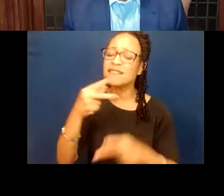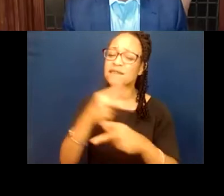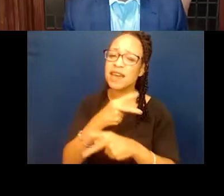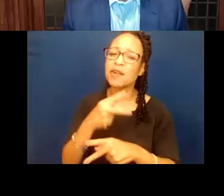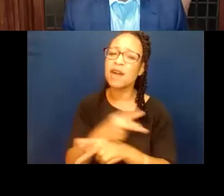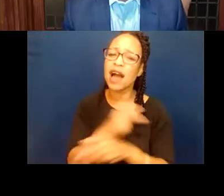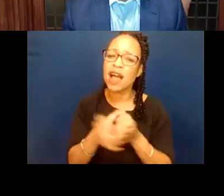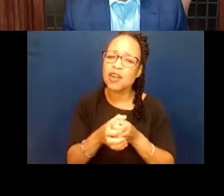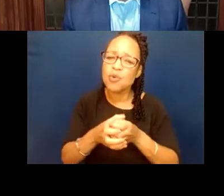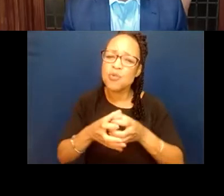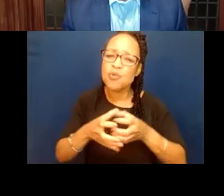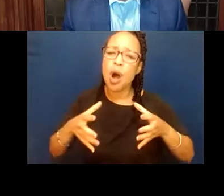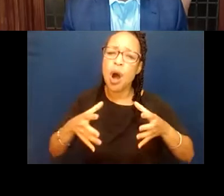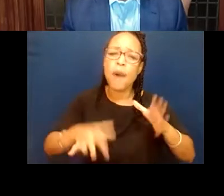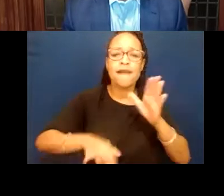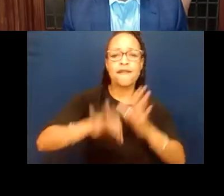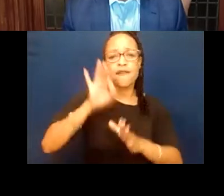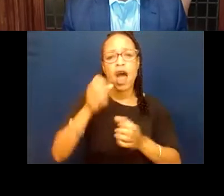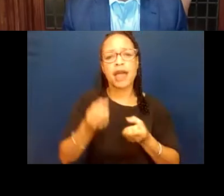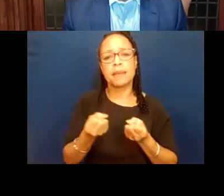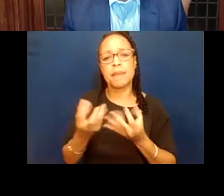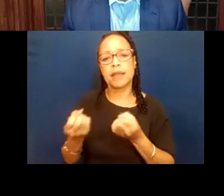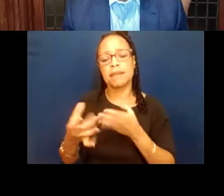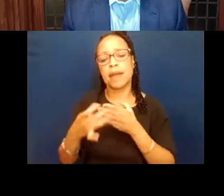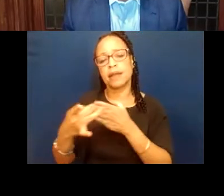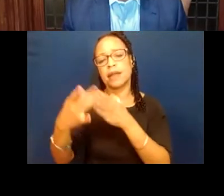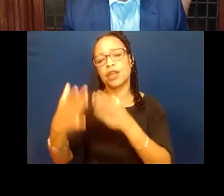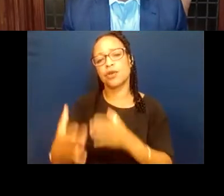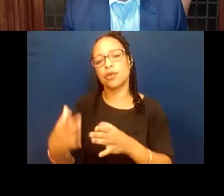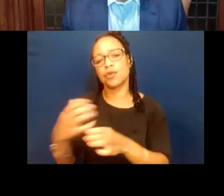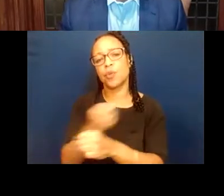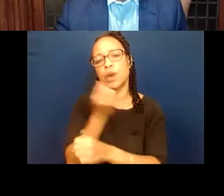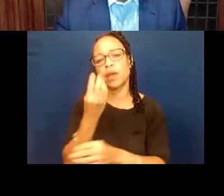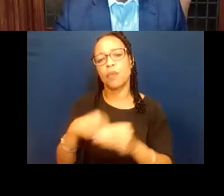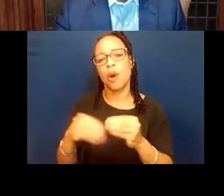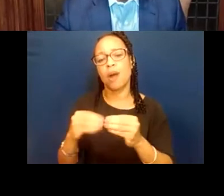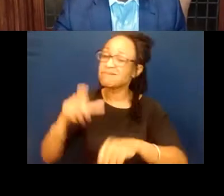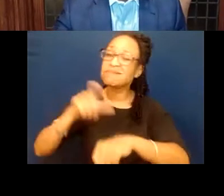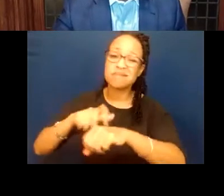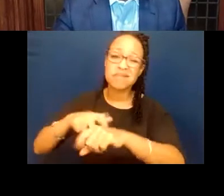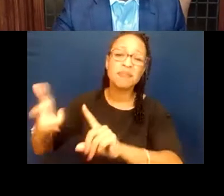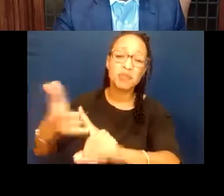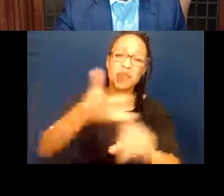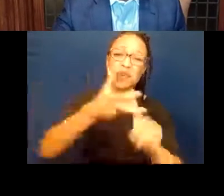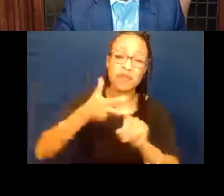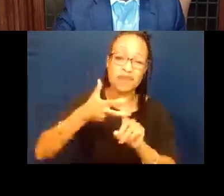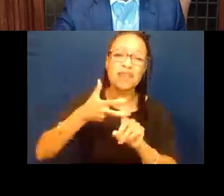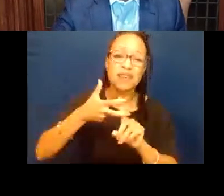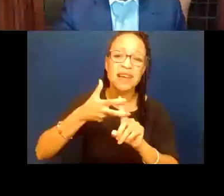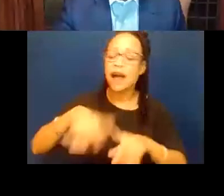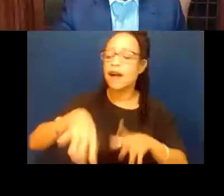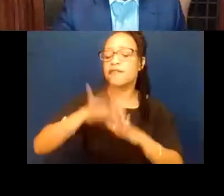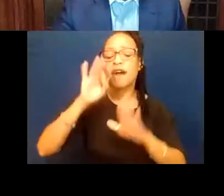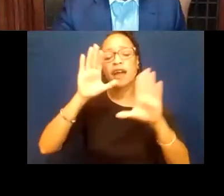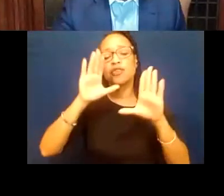as many leaders so we can win more. So, folks, it's time to recruit, to find great leaders